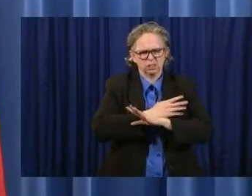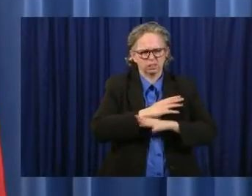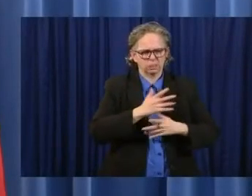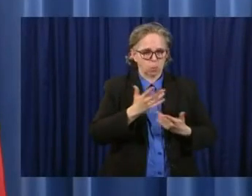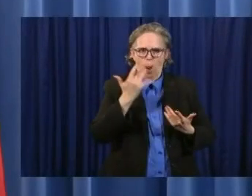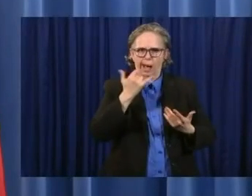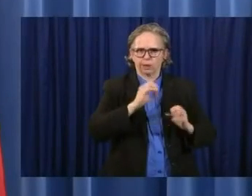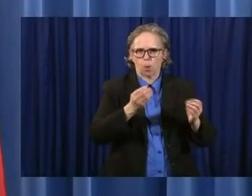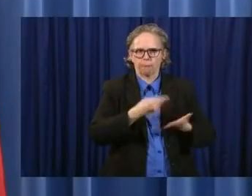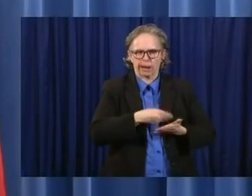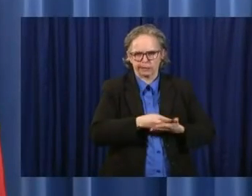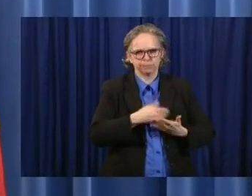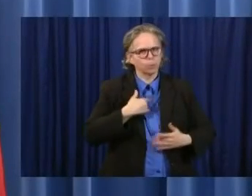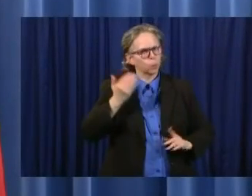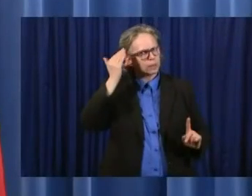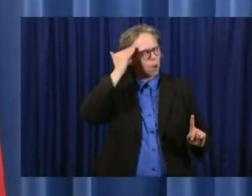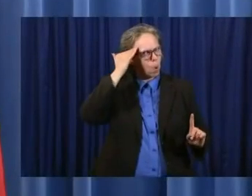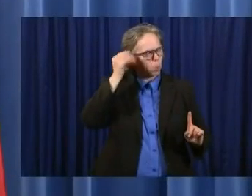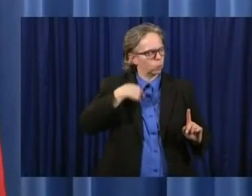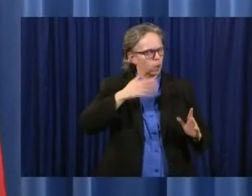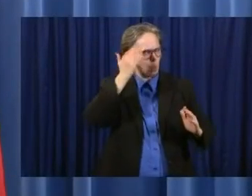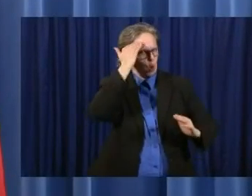So we understand that.